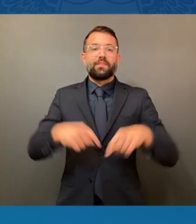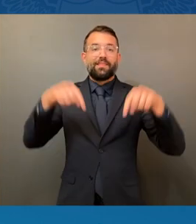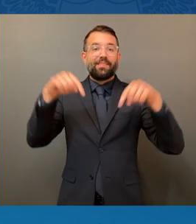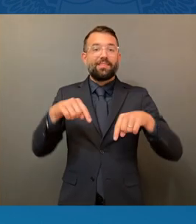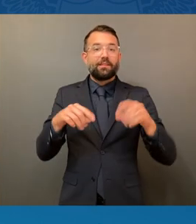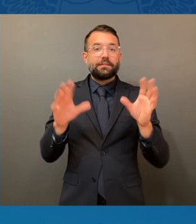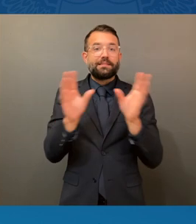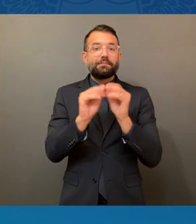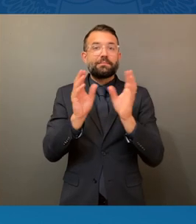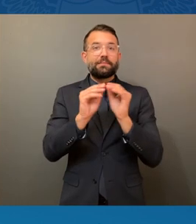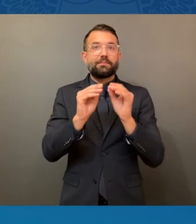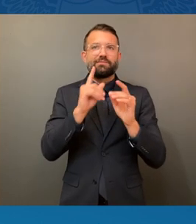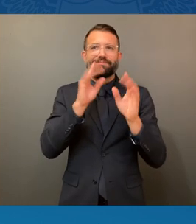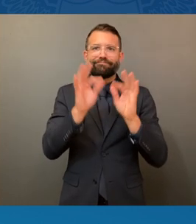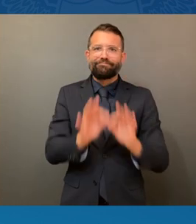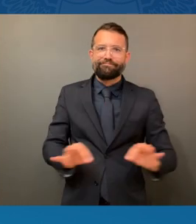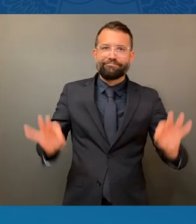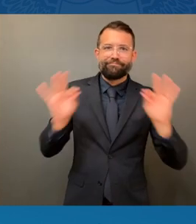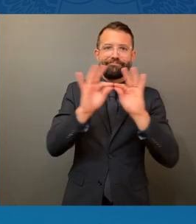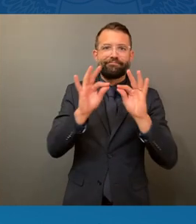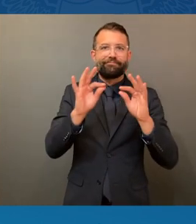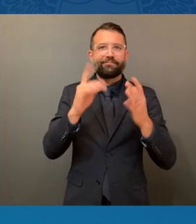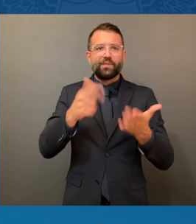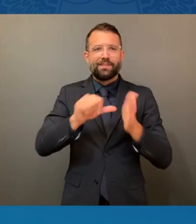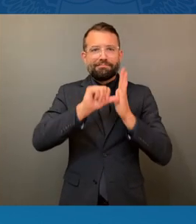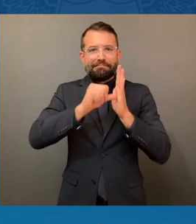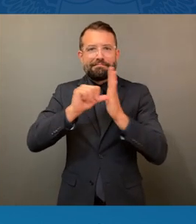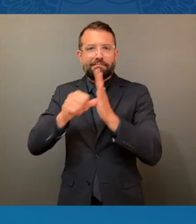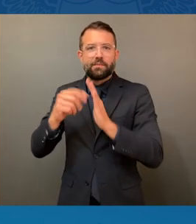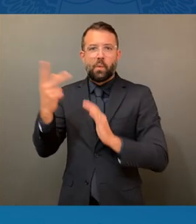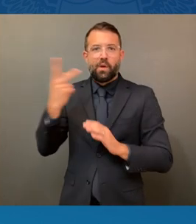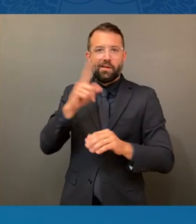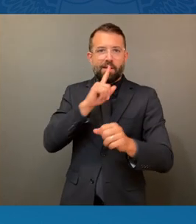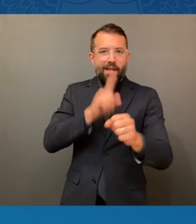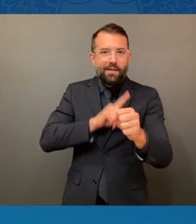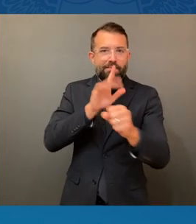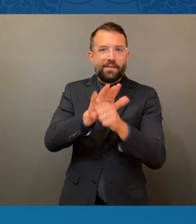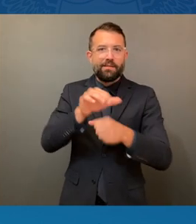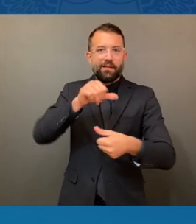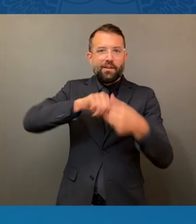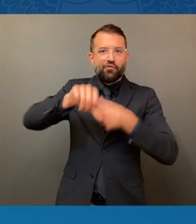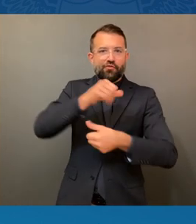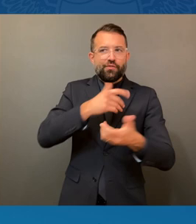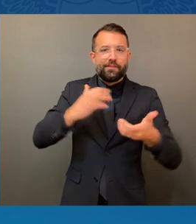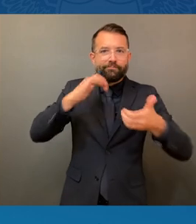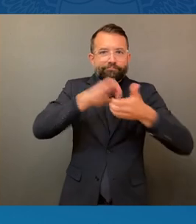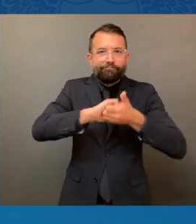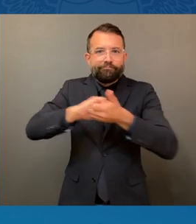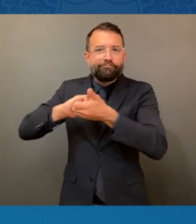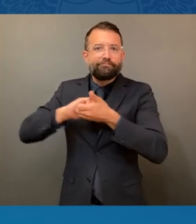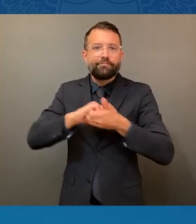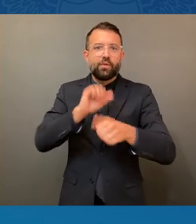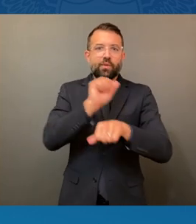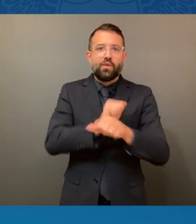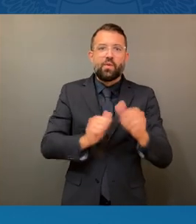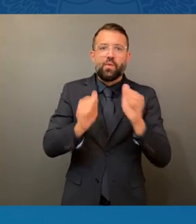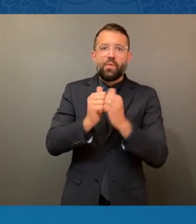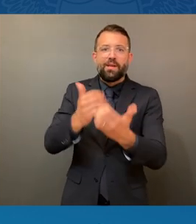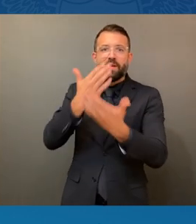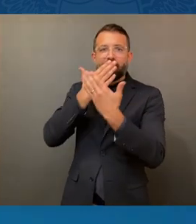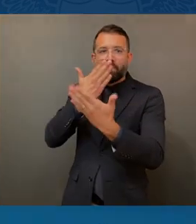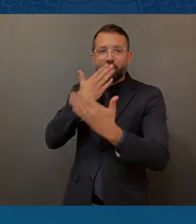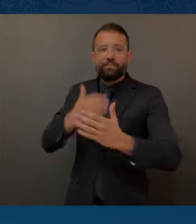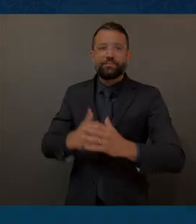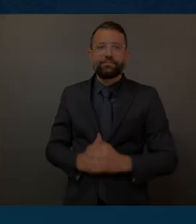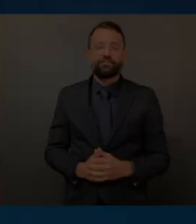of the enduring alliance and relationship between our two nations. And, again, thank you, Mr. Ambassador. Okay, thank you, Shul.